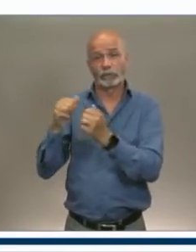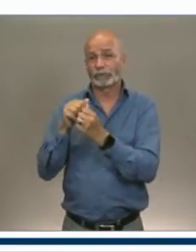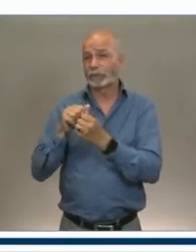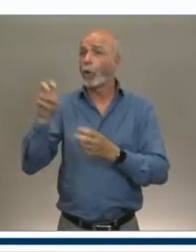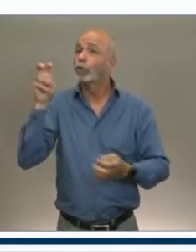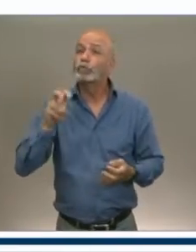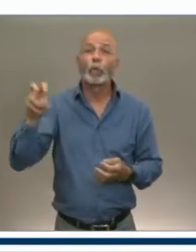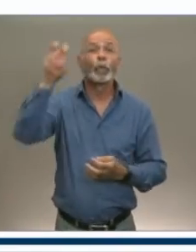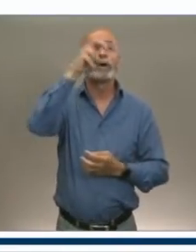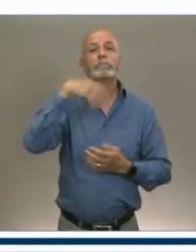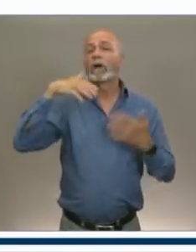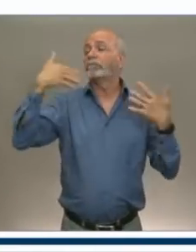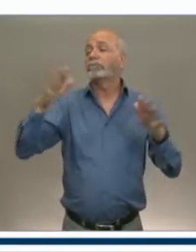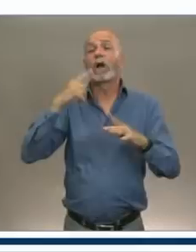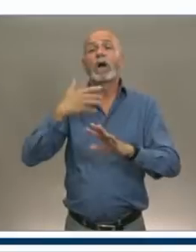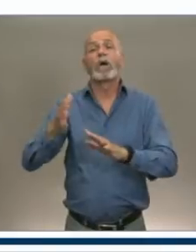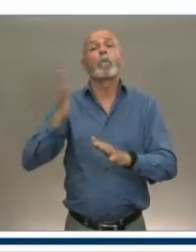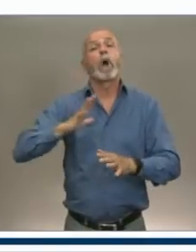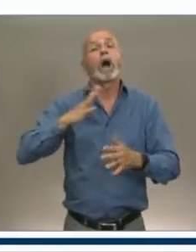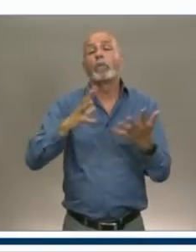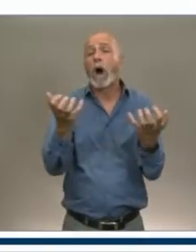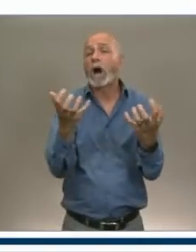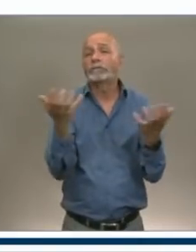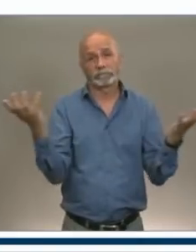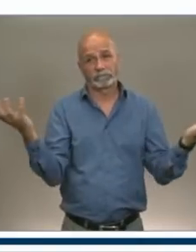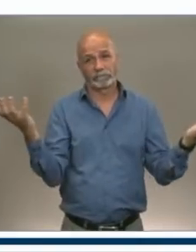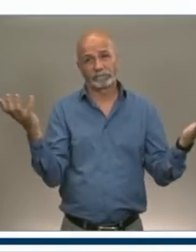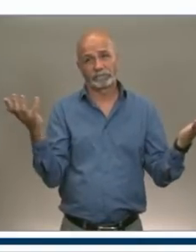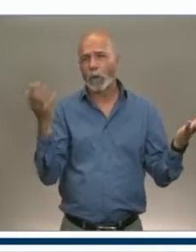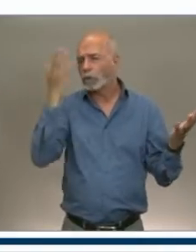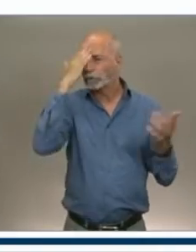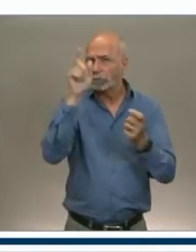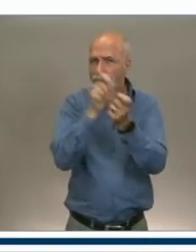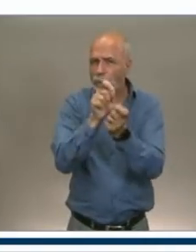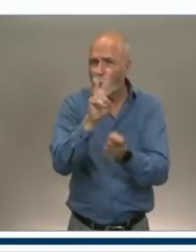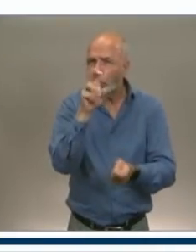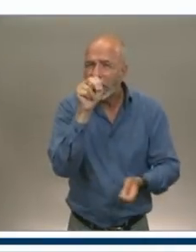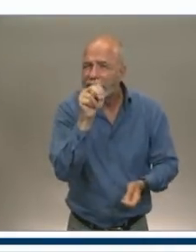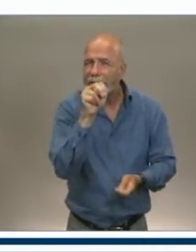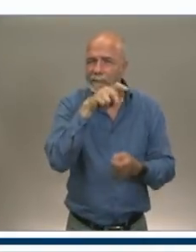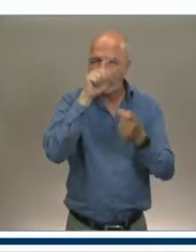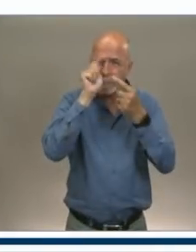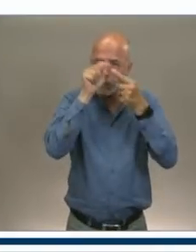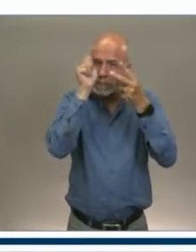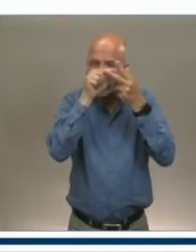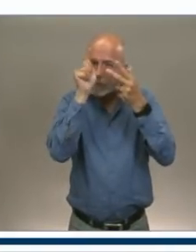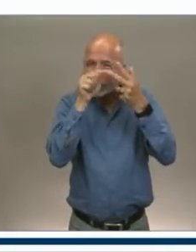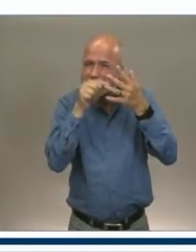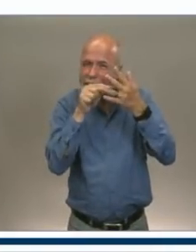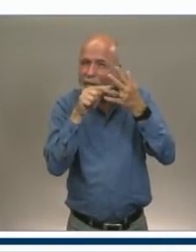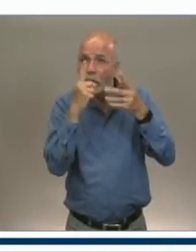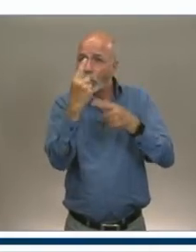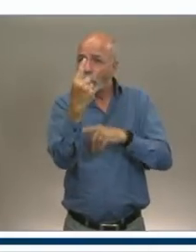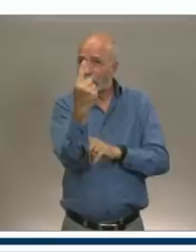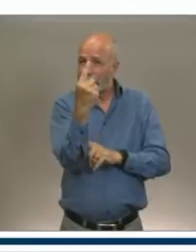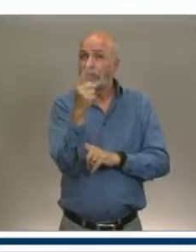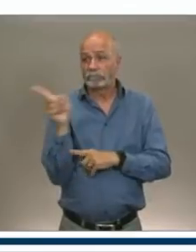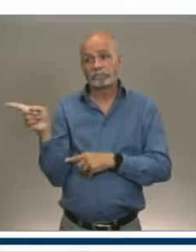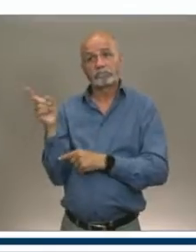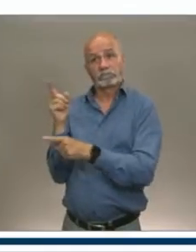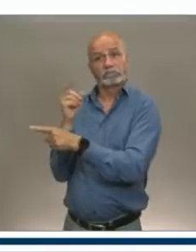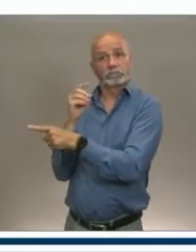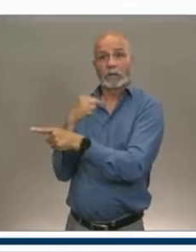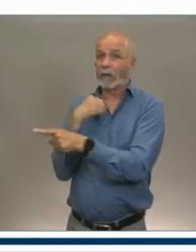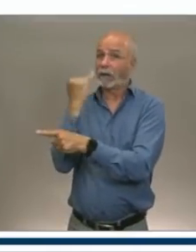the biggest thing they wanted was certainty around the dates. One tourism operator said that if our dates are not locked